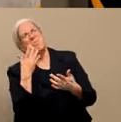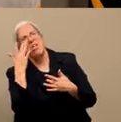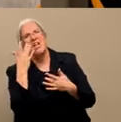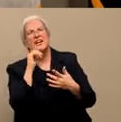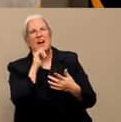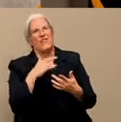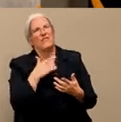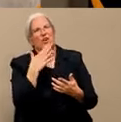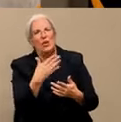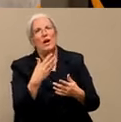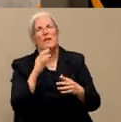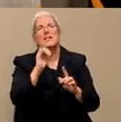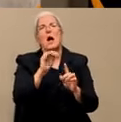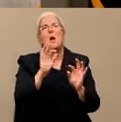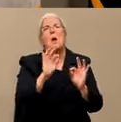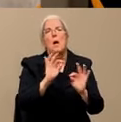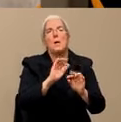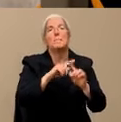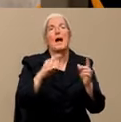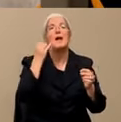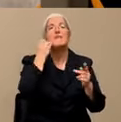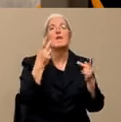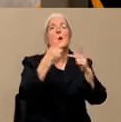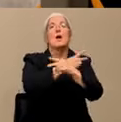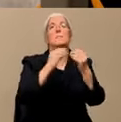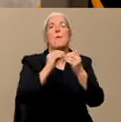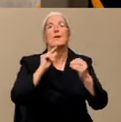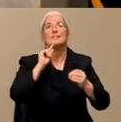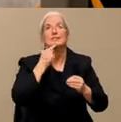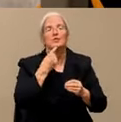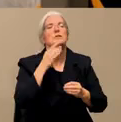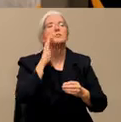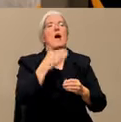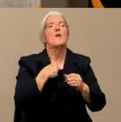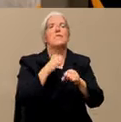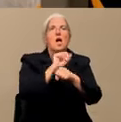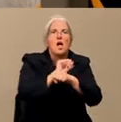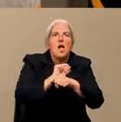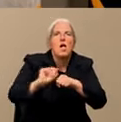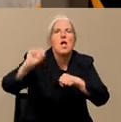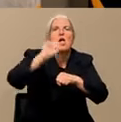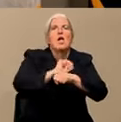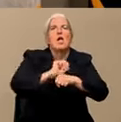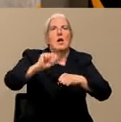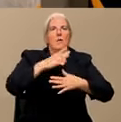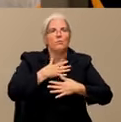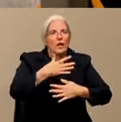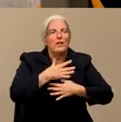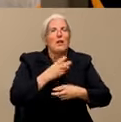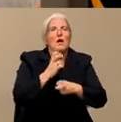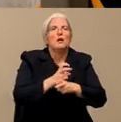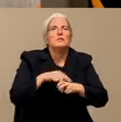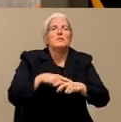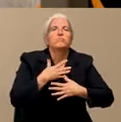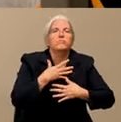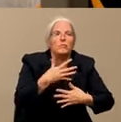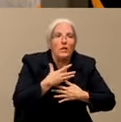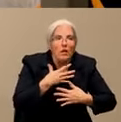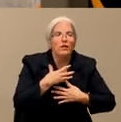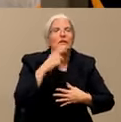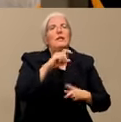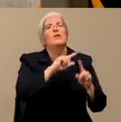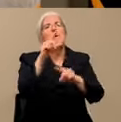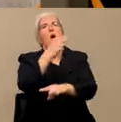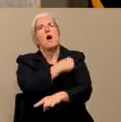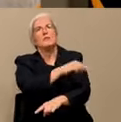you develop more severe disease, like you're having problems breathing, and you need to go to the hospital to get support for your breathing, like get some oxygen,